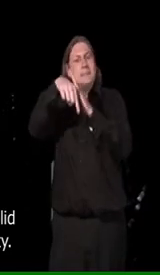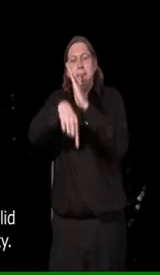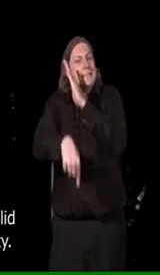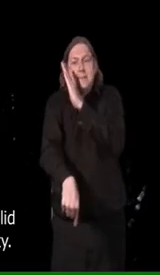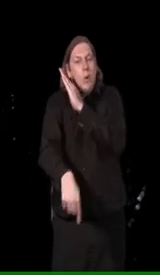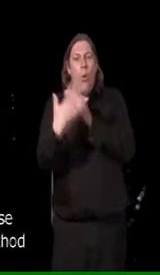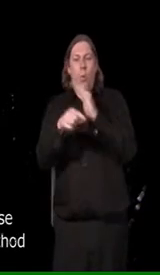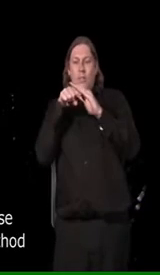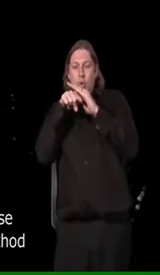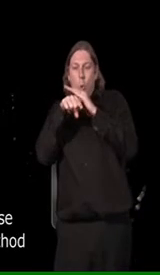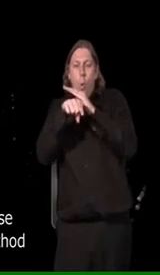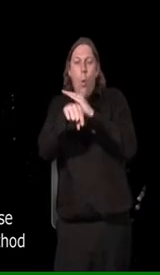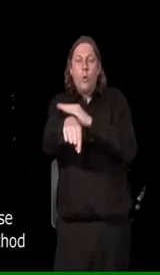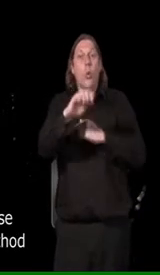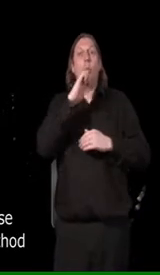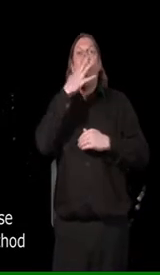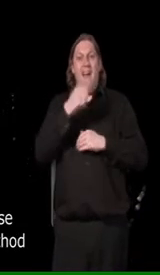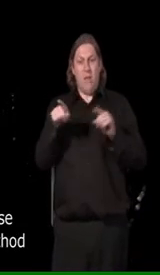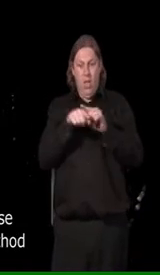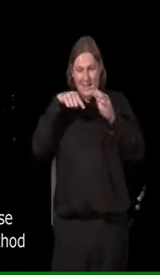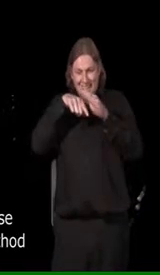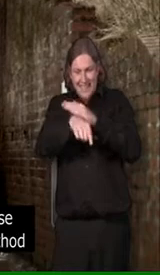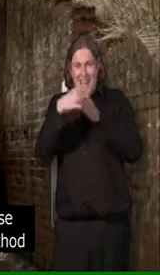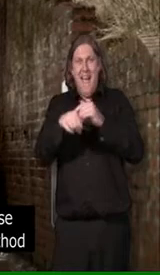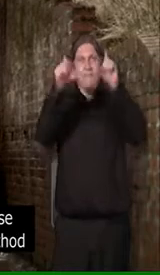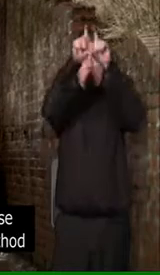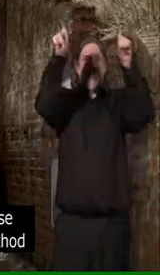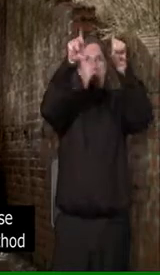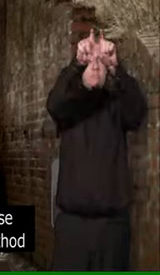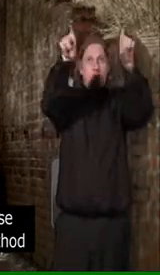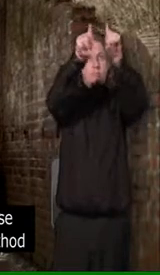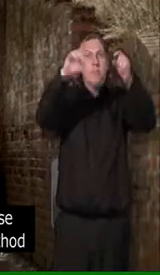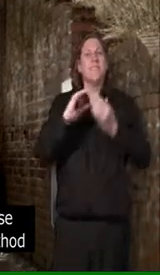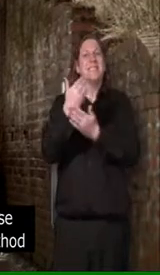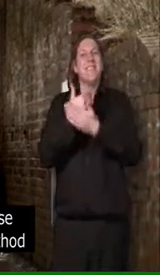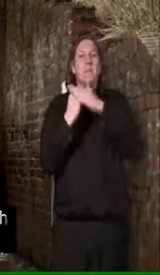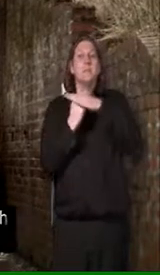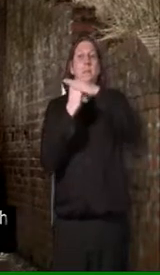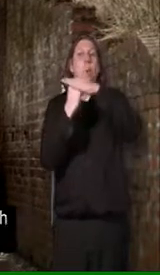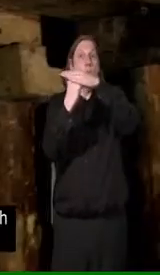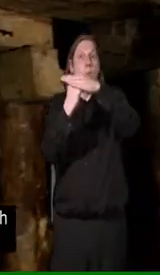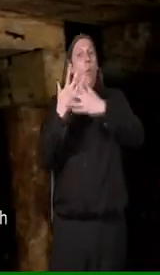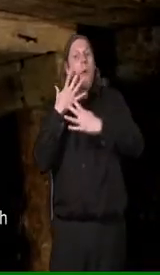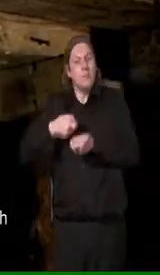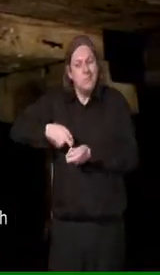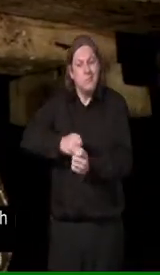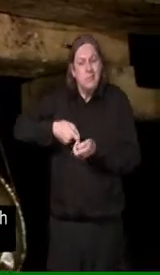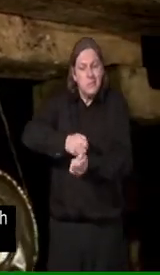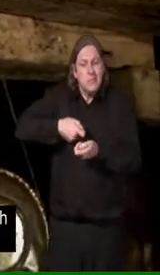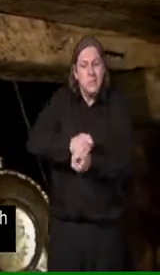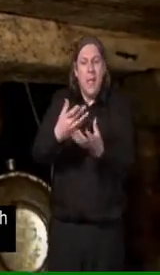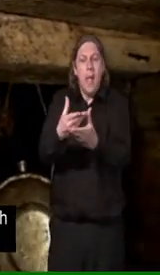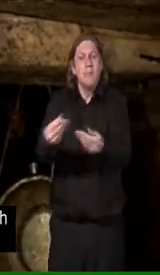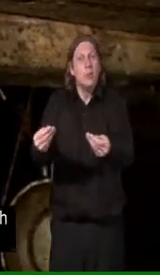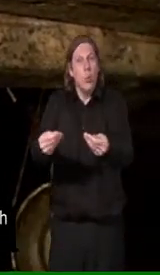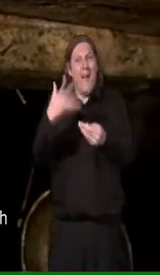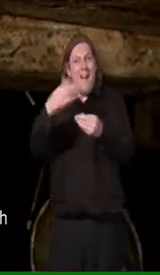left in for safety. But where the miners had taken the coal out, those roadways had to be supported and the normal method was a simple wood plank up against the